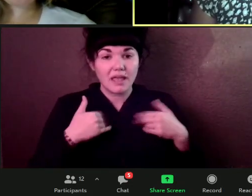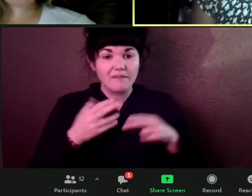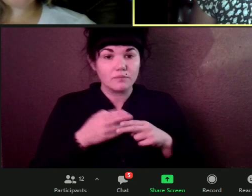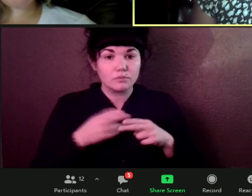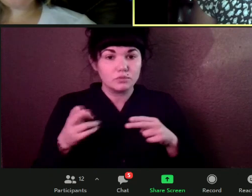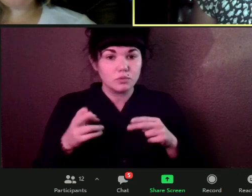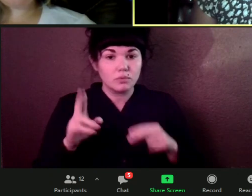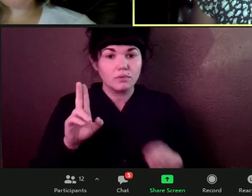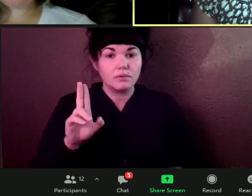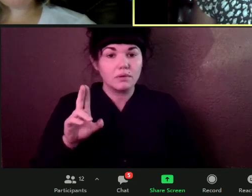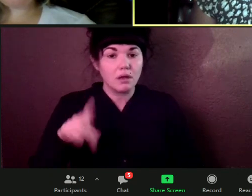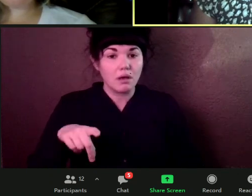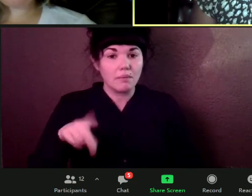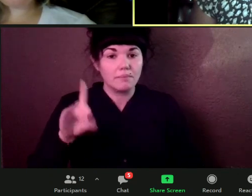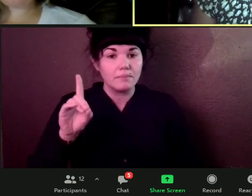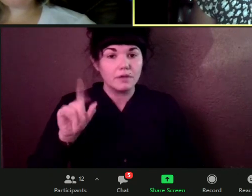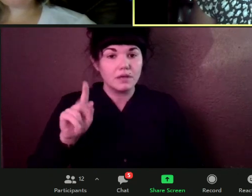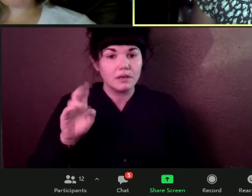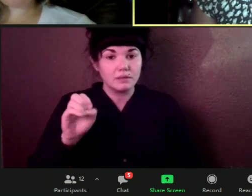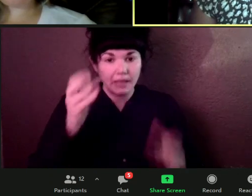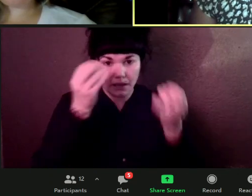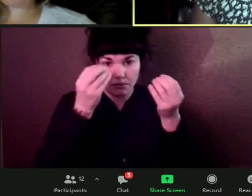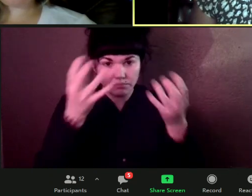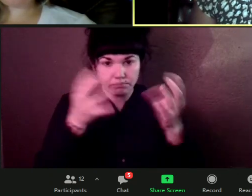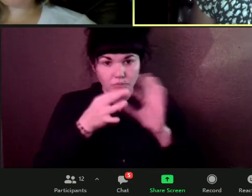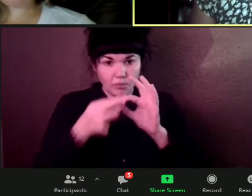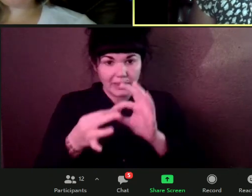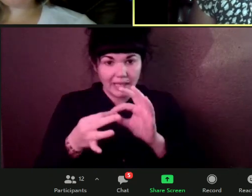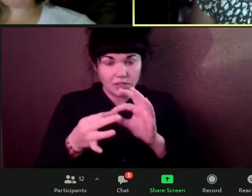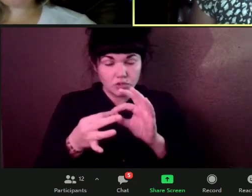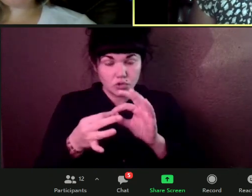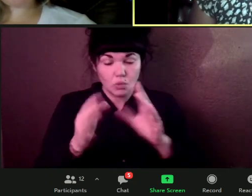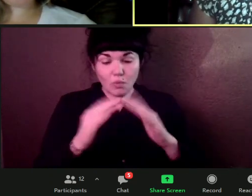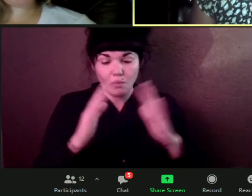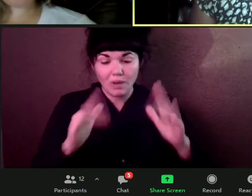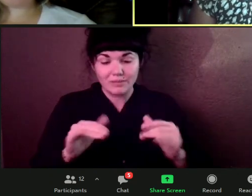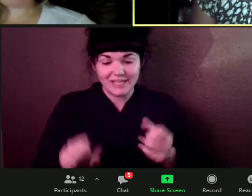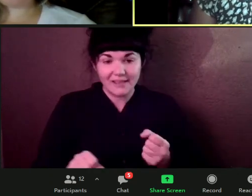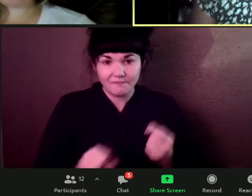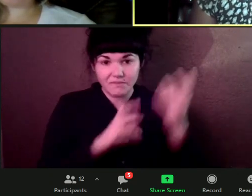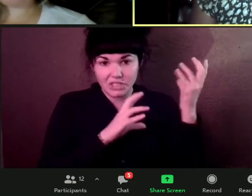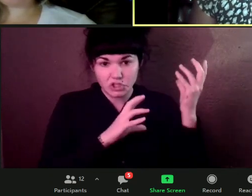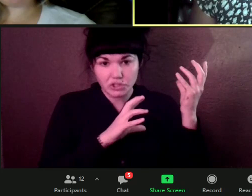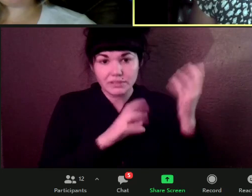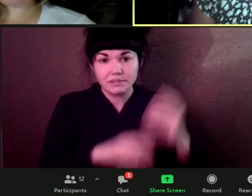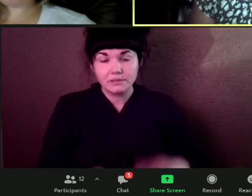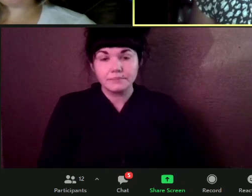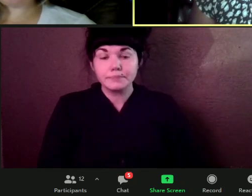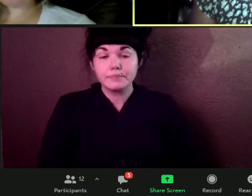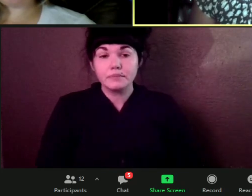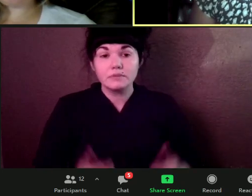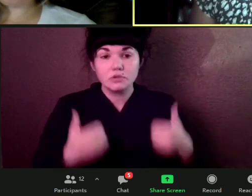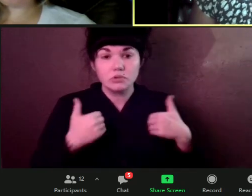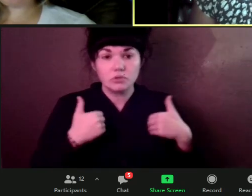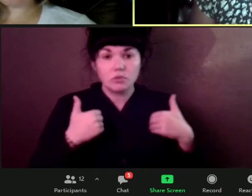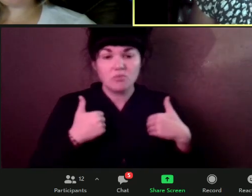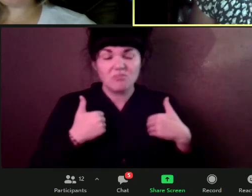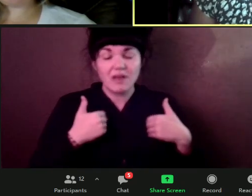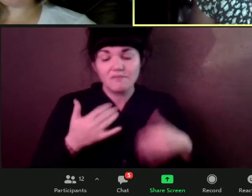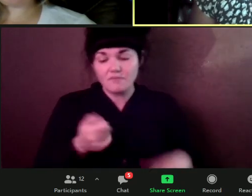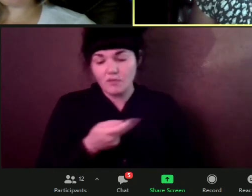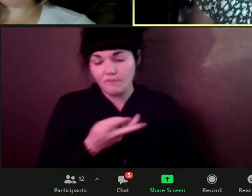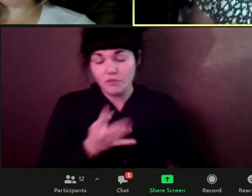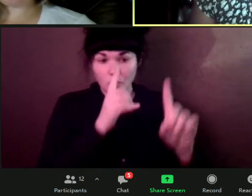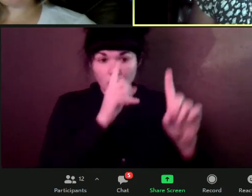right now concerning, um, evictions. So I'll, uh, hit a couple of points pretty quickly